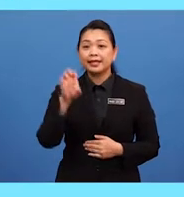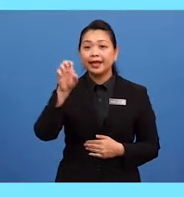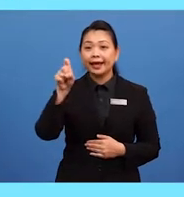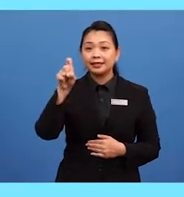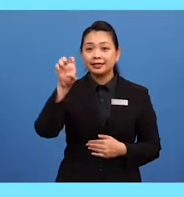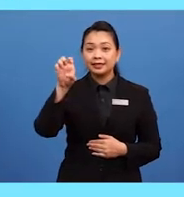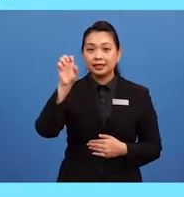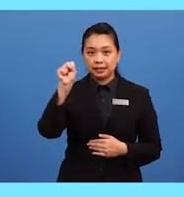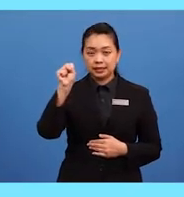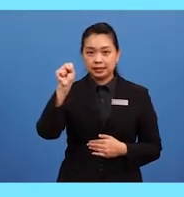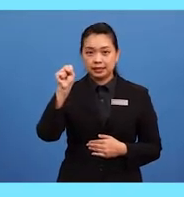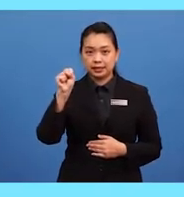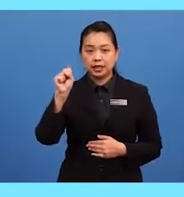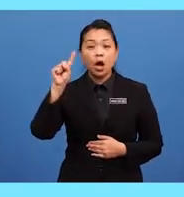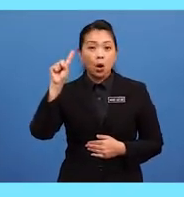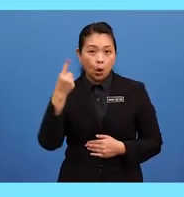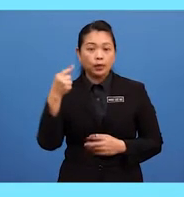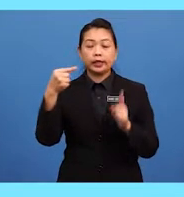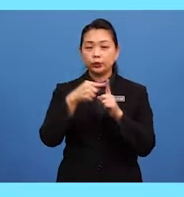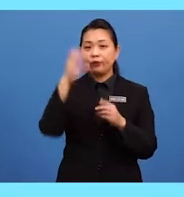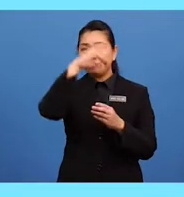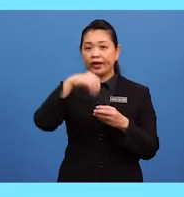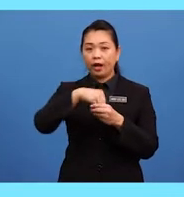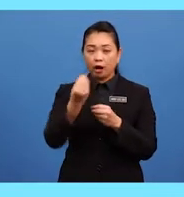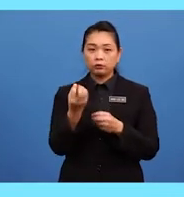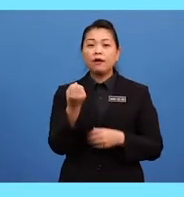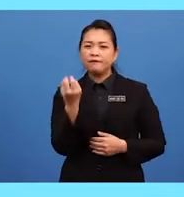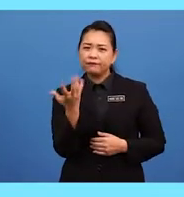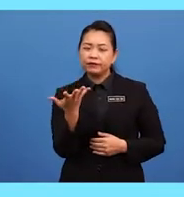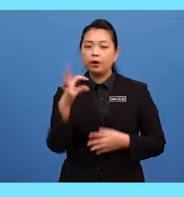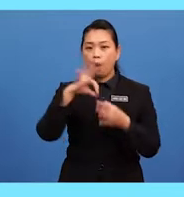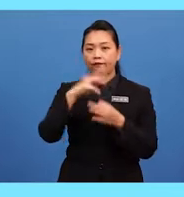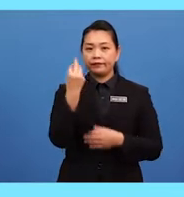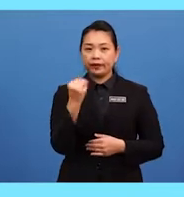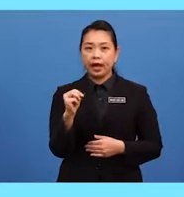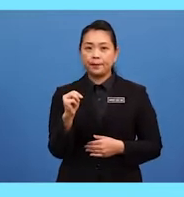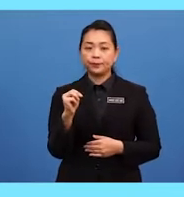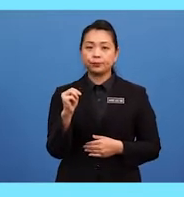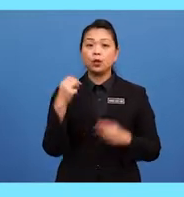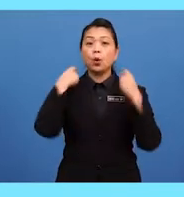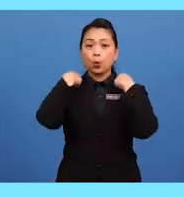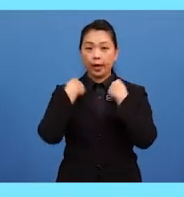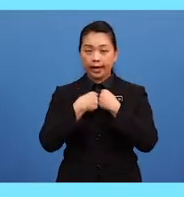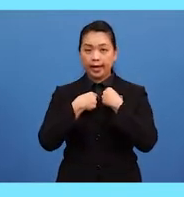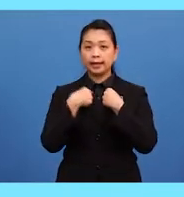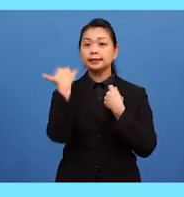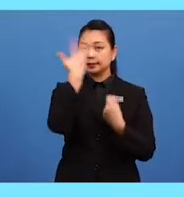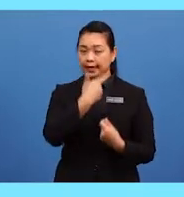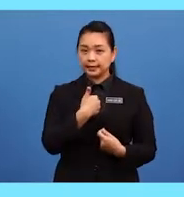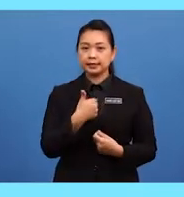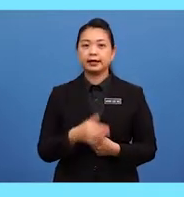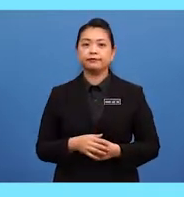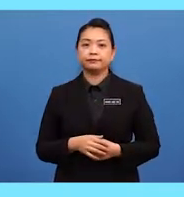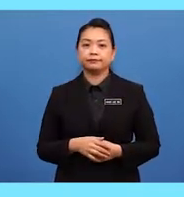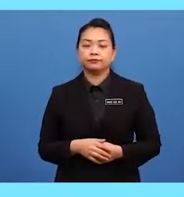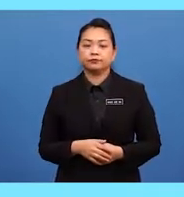only to find out few of them wear nice scarves. For this section, the word